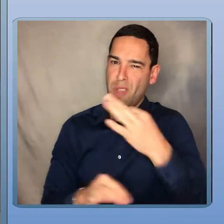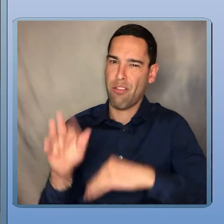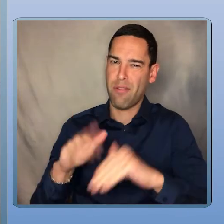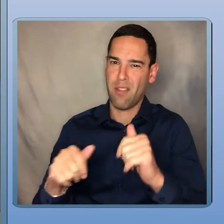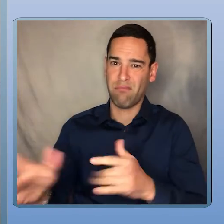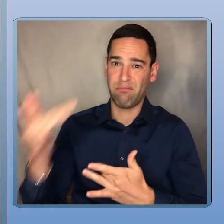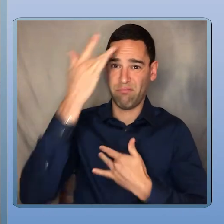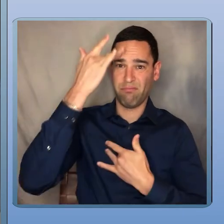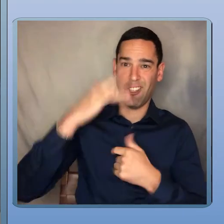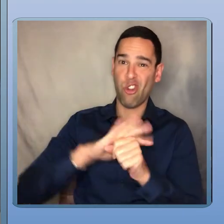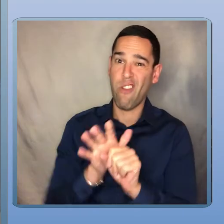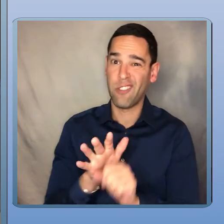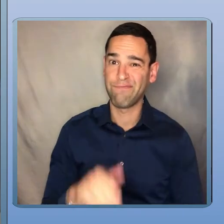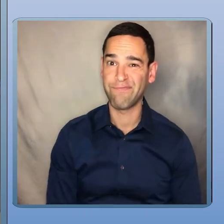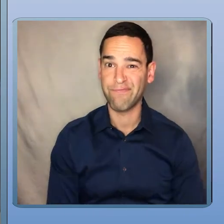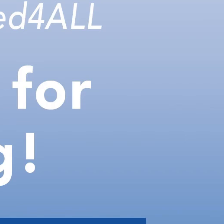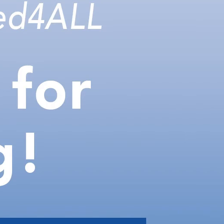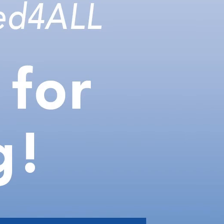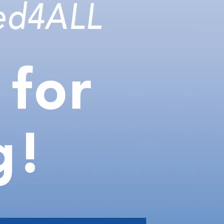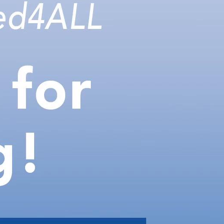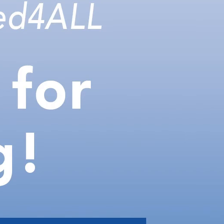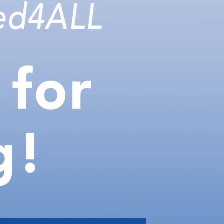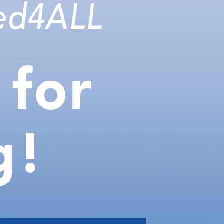after the vaccine I'll take that over COVID any day.